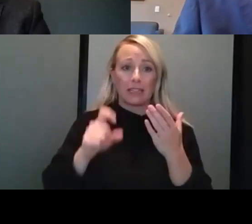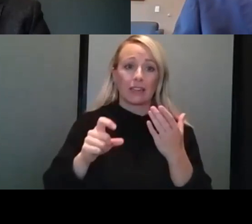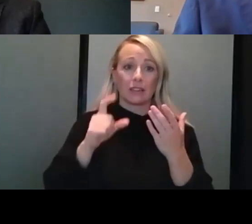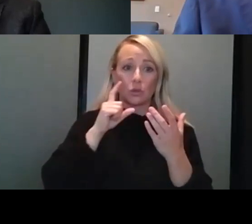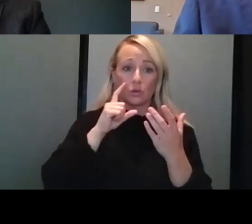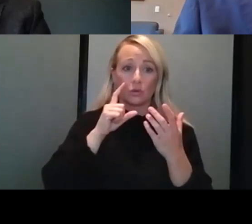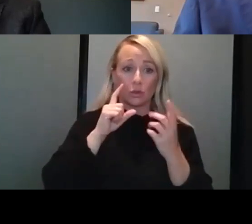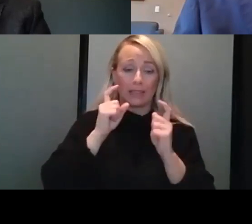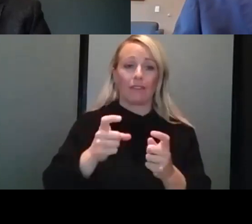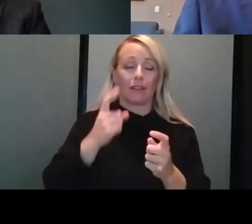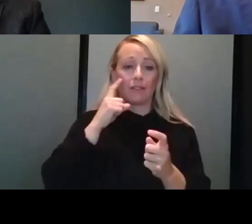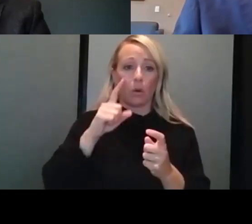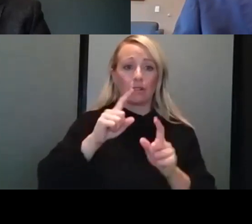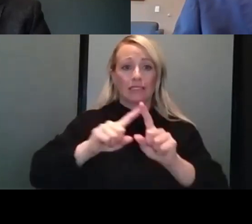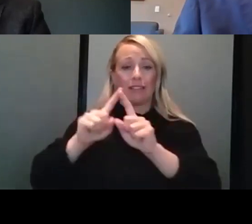variants.